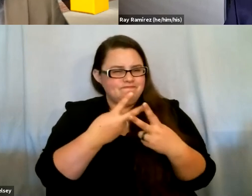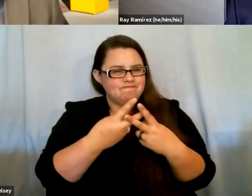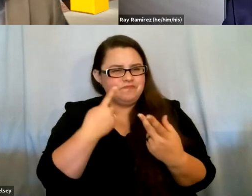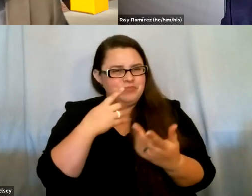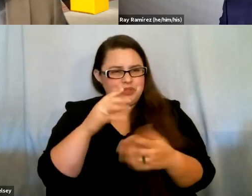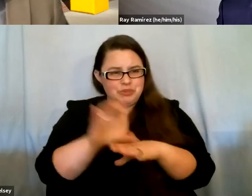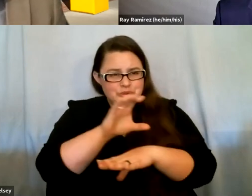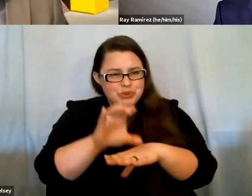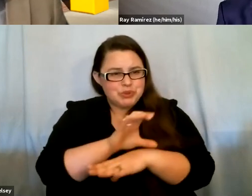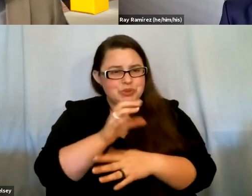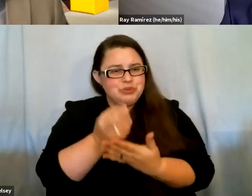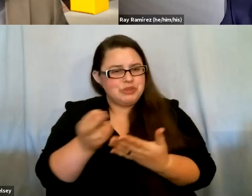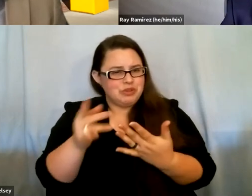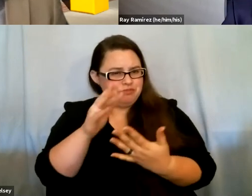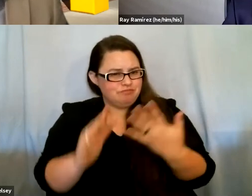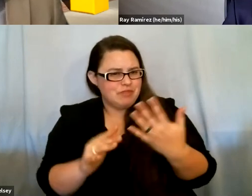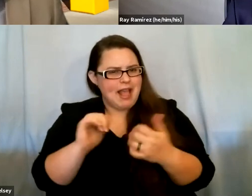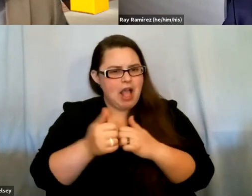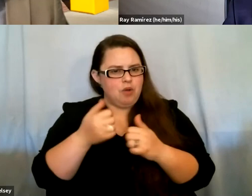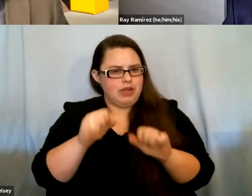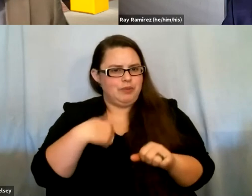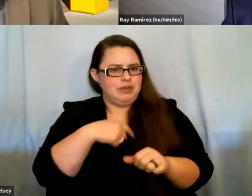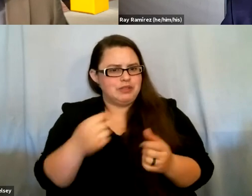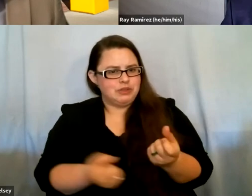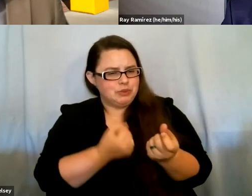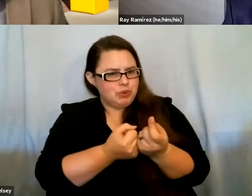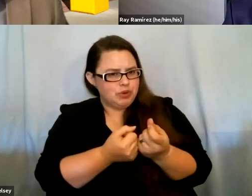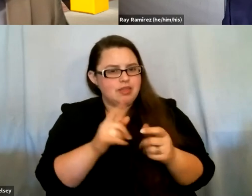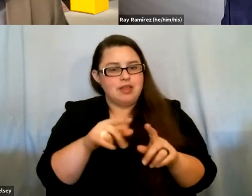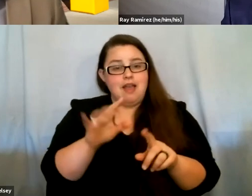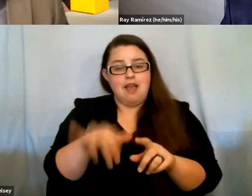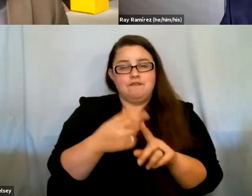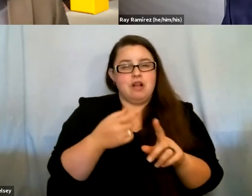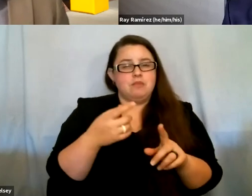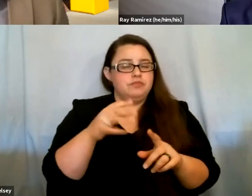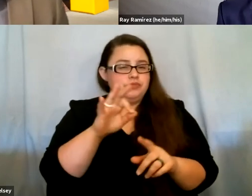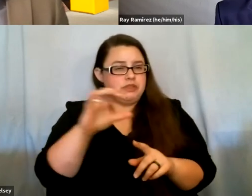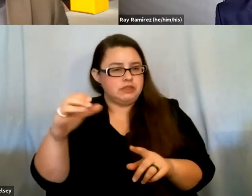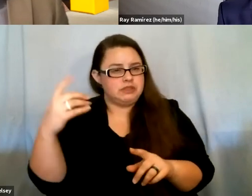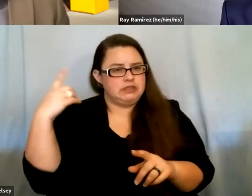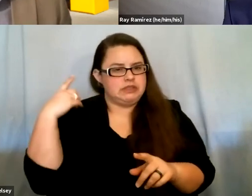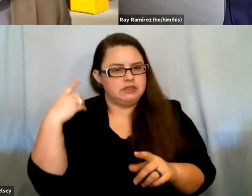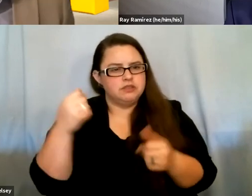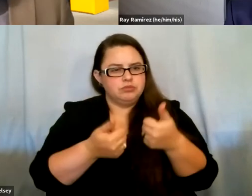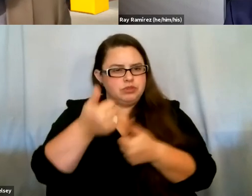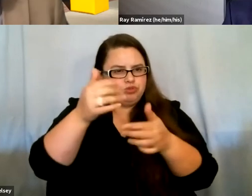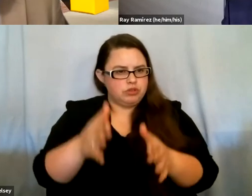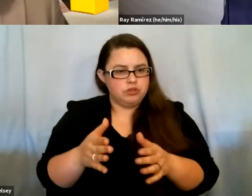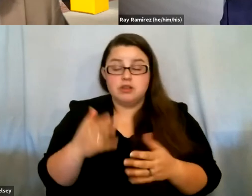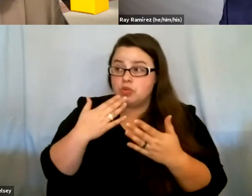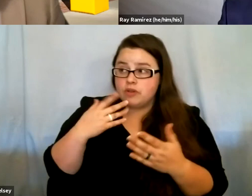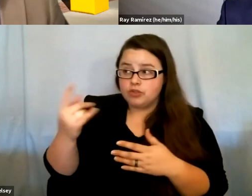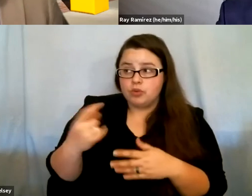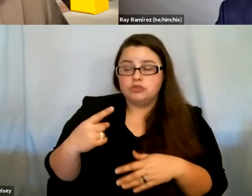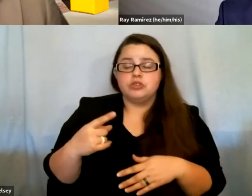we support? And this is coming from a Fresno City College Dean, a Fresno City College administrator. Thank you for that question. Definitely,